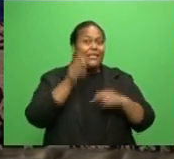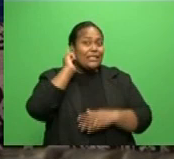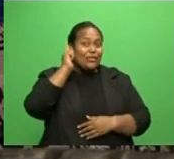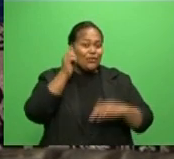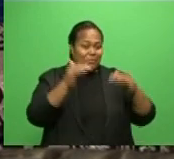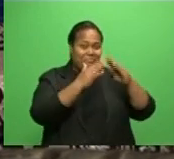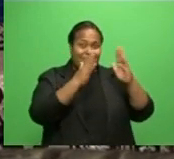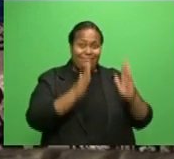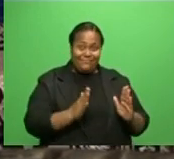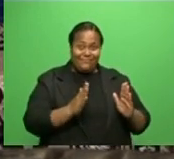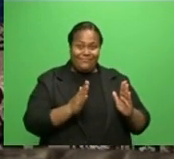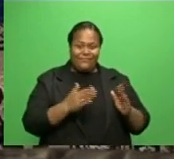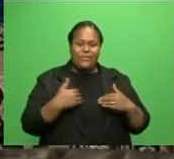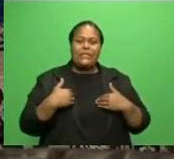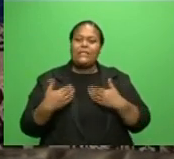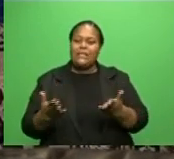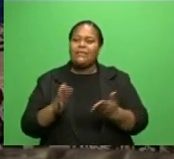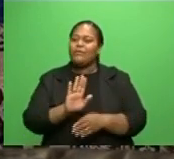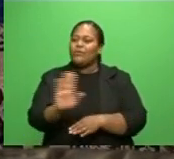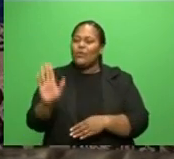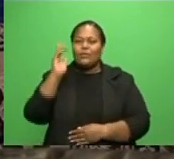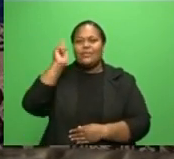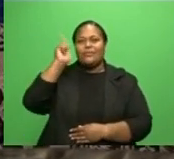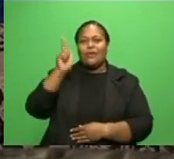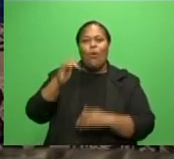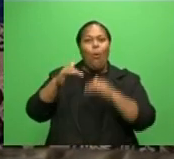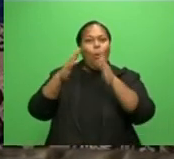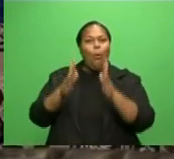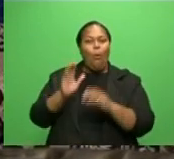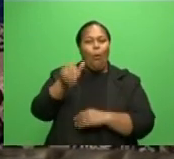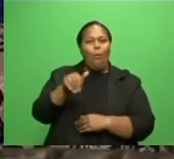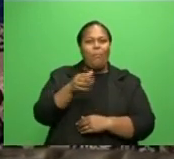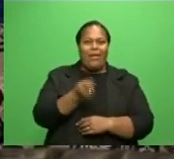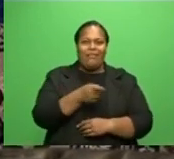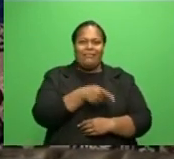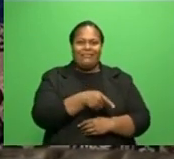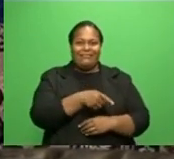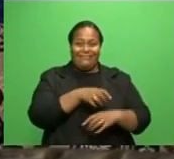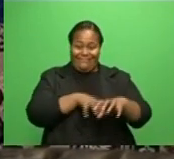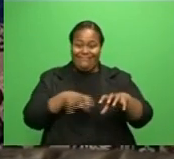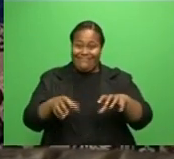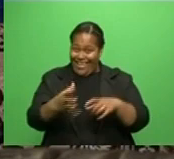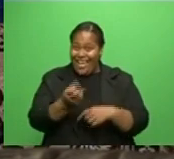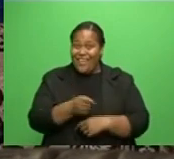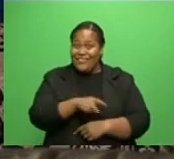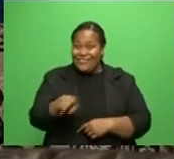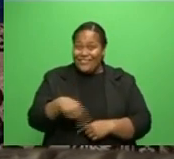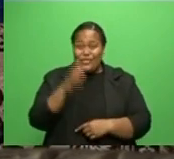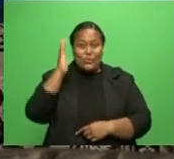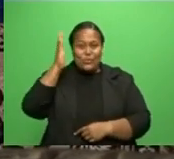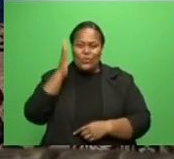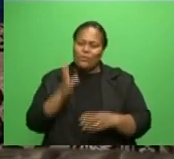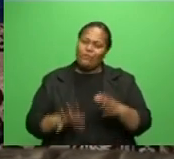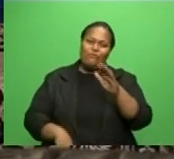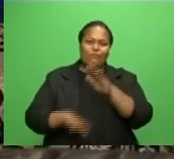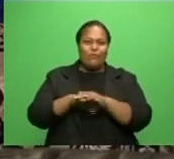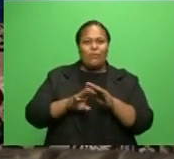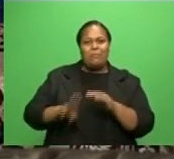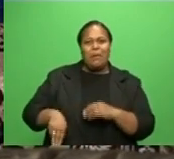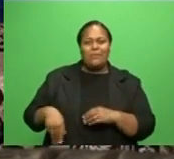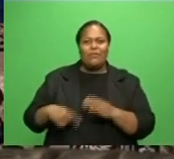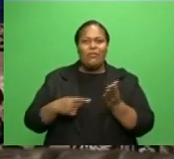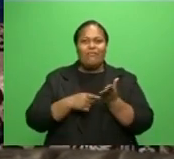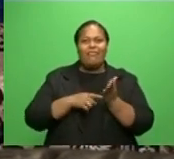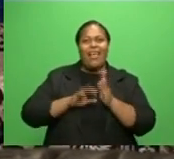quarters to give your teachers a home on this campus, making each of them full members of the Taylevu North